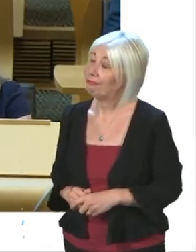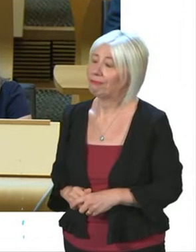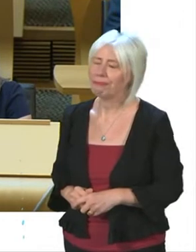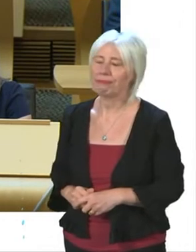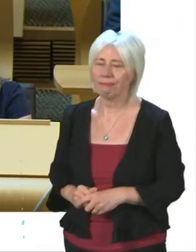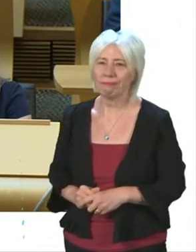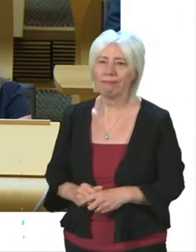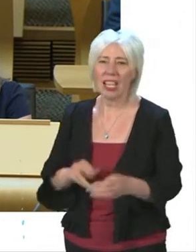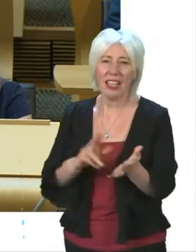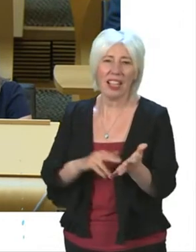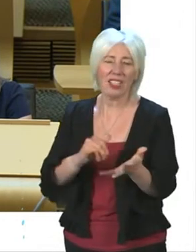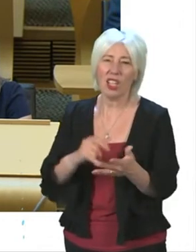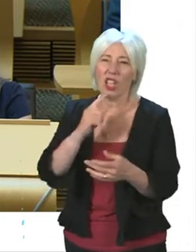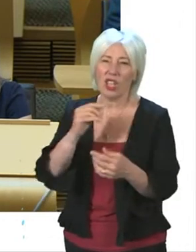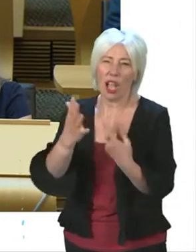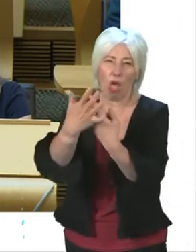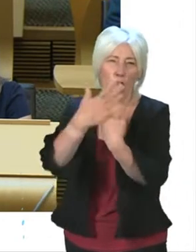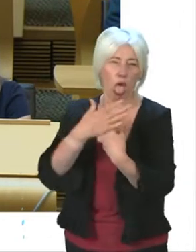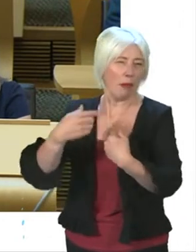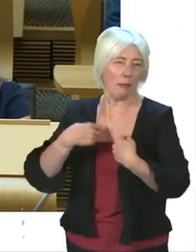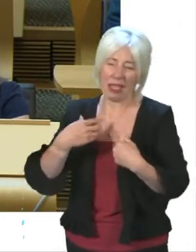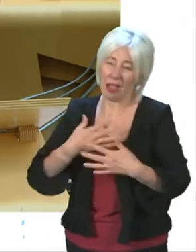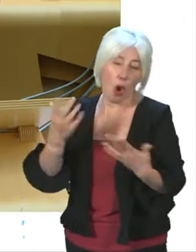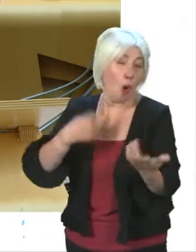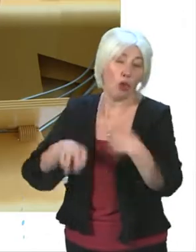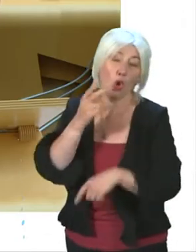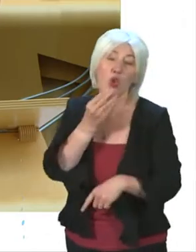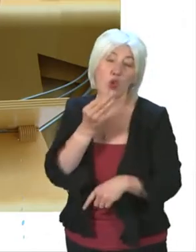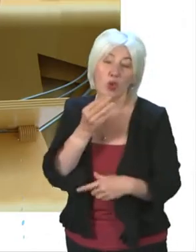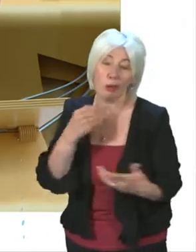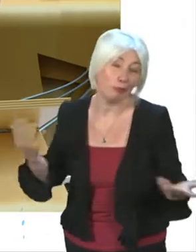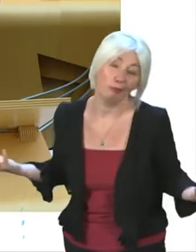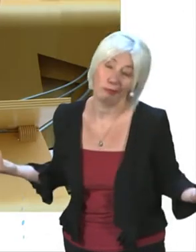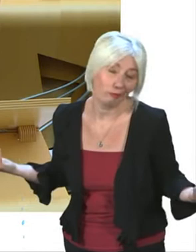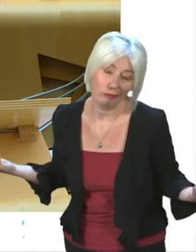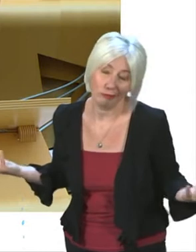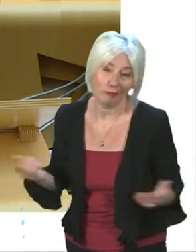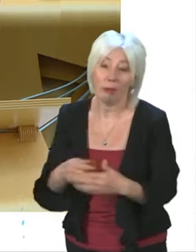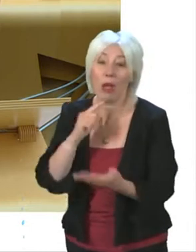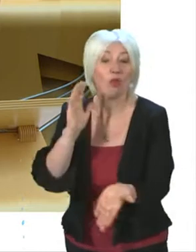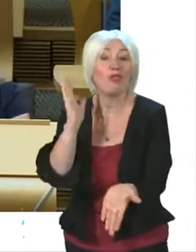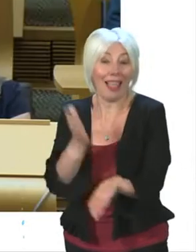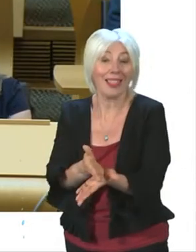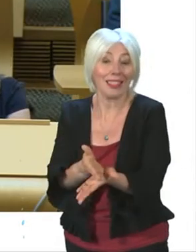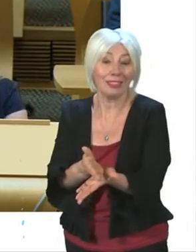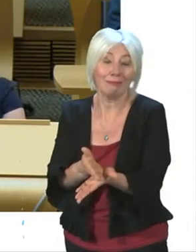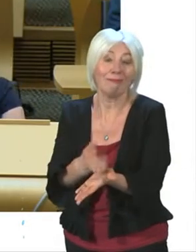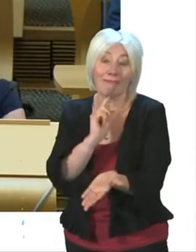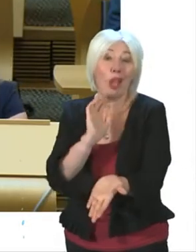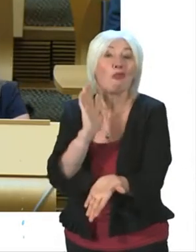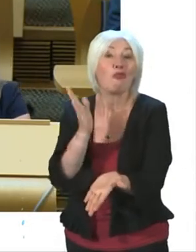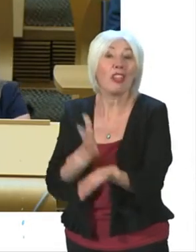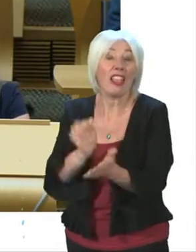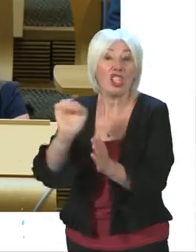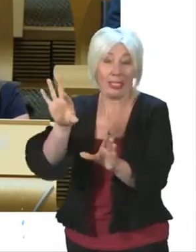Nicola Sturgeon can be as condescending as she likes. We're used to it. But the reality is she's